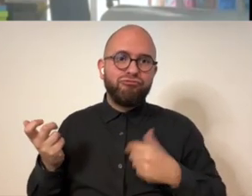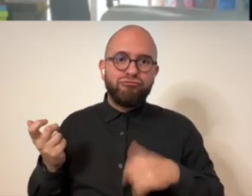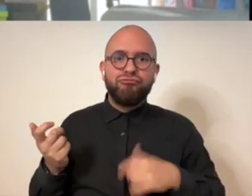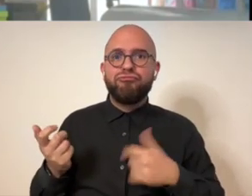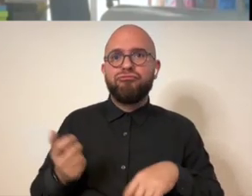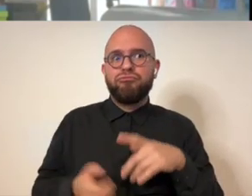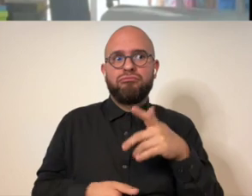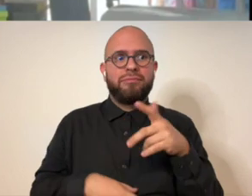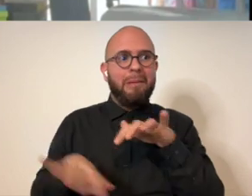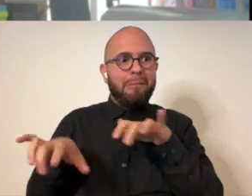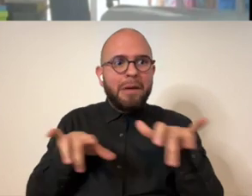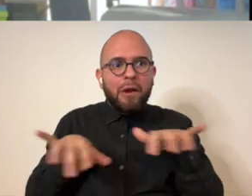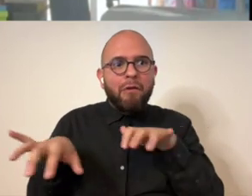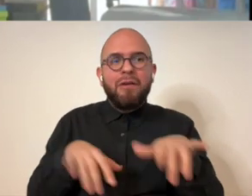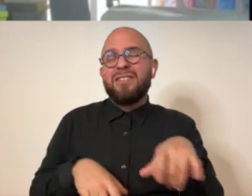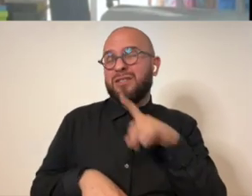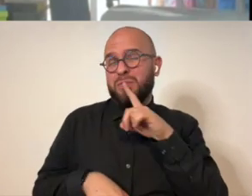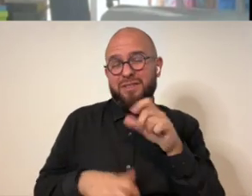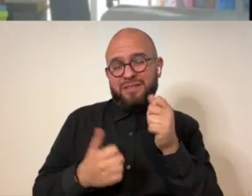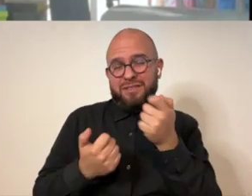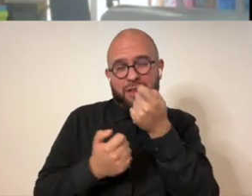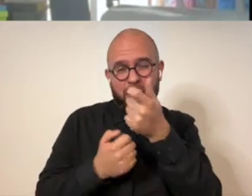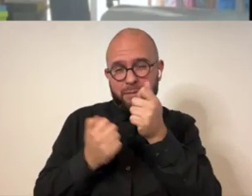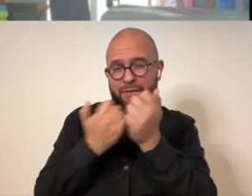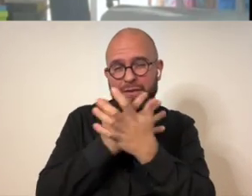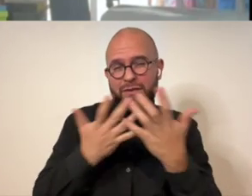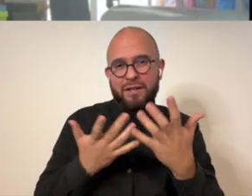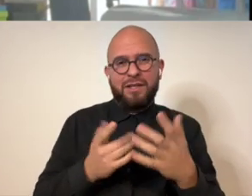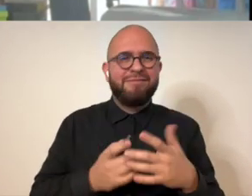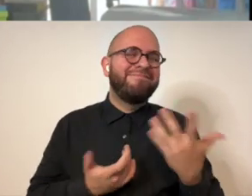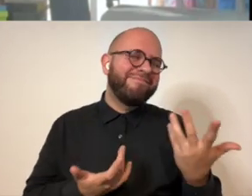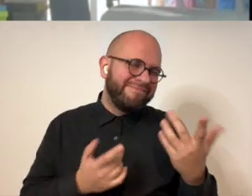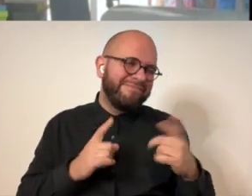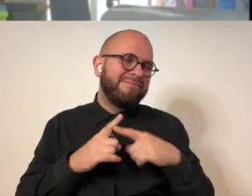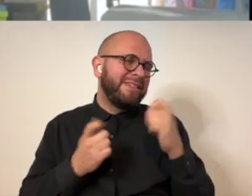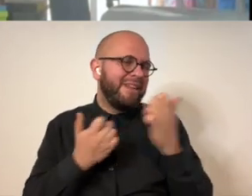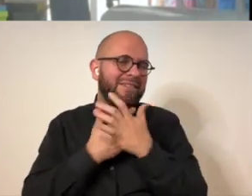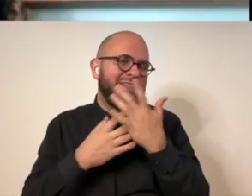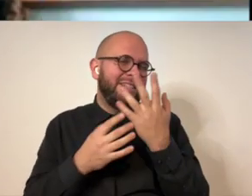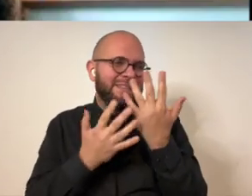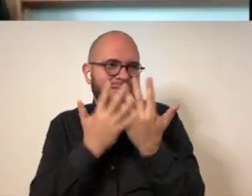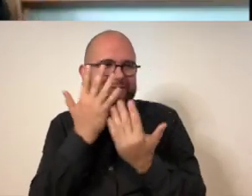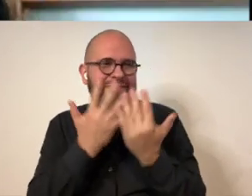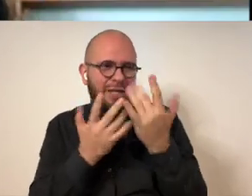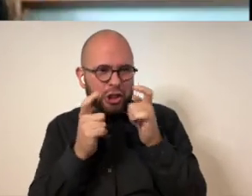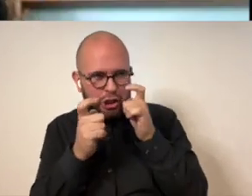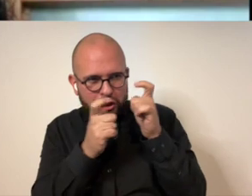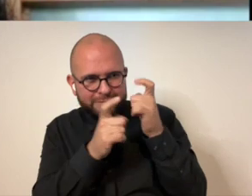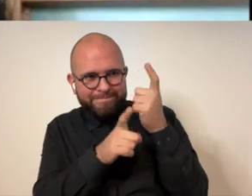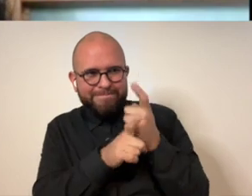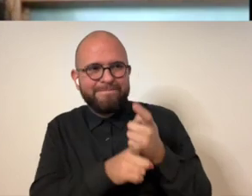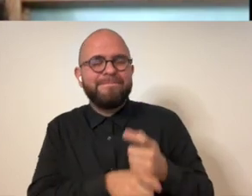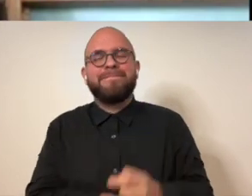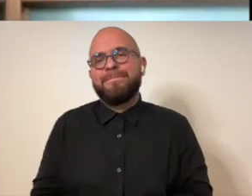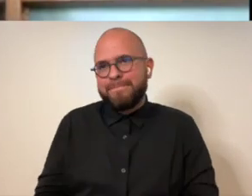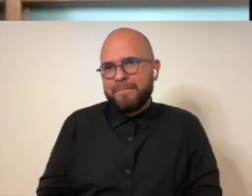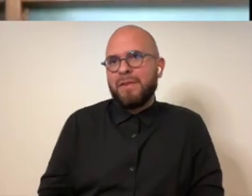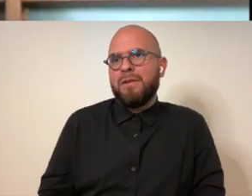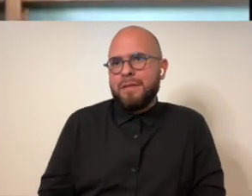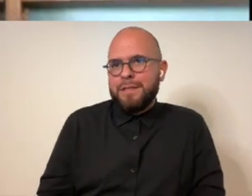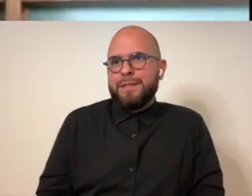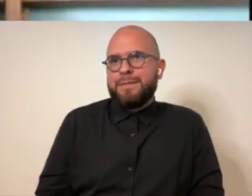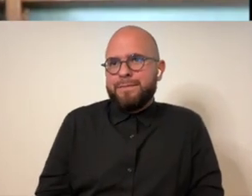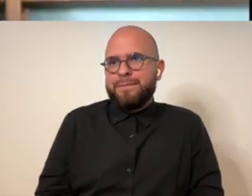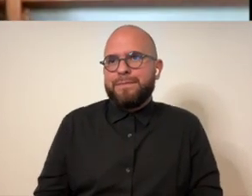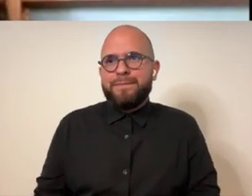bass and guitar i took piano lessons uh really a little bit of everything but they all really rely a lot on